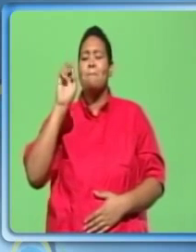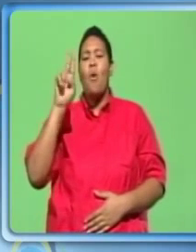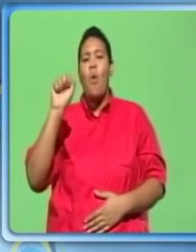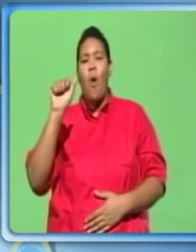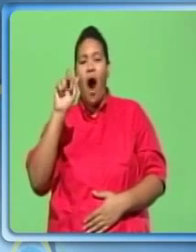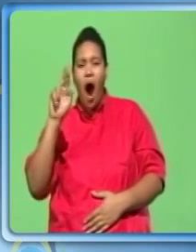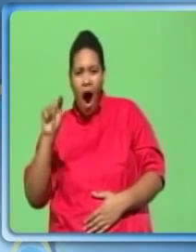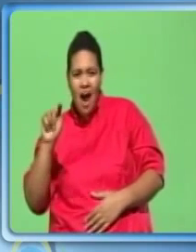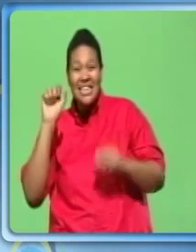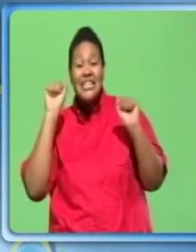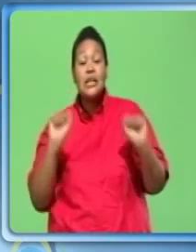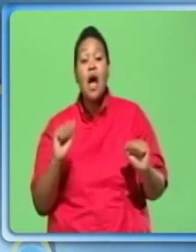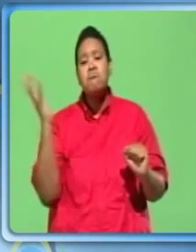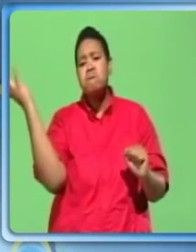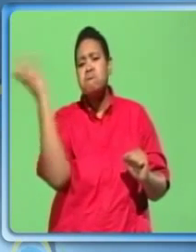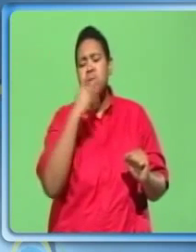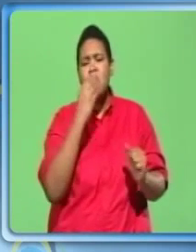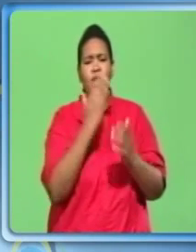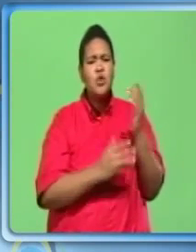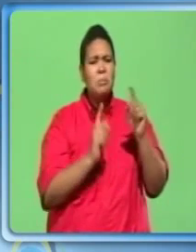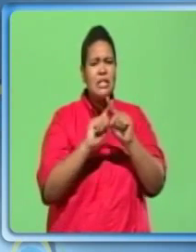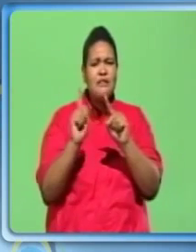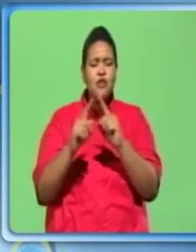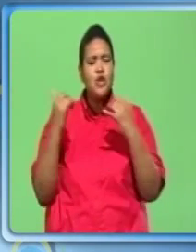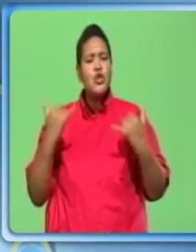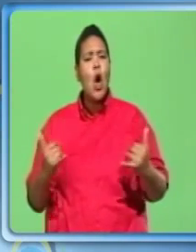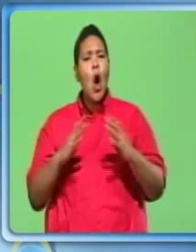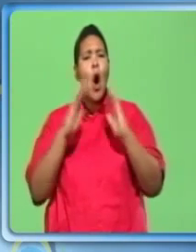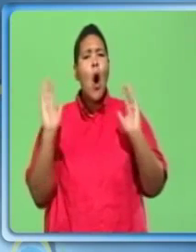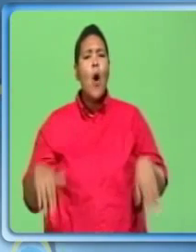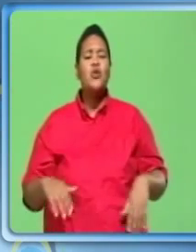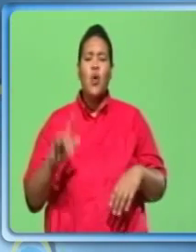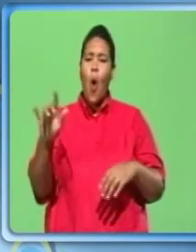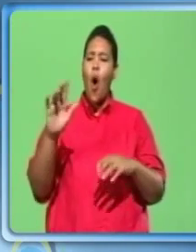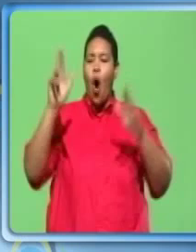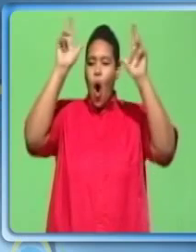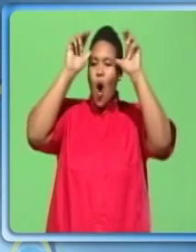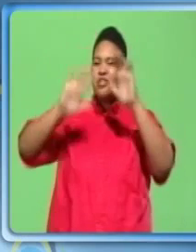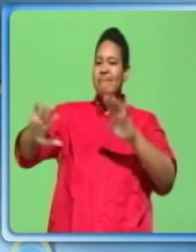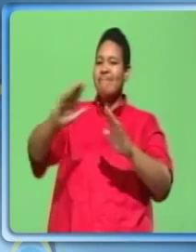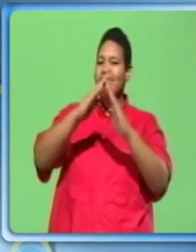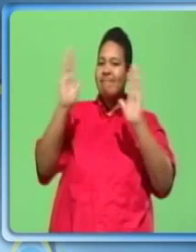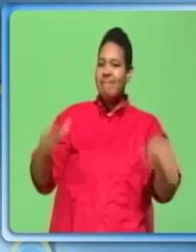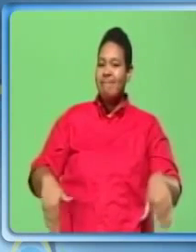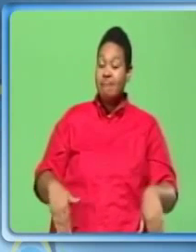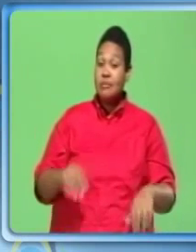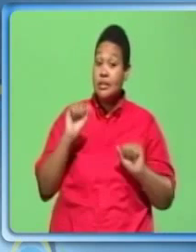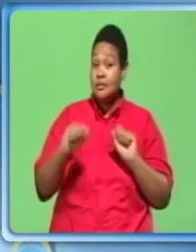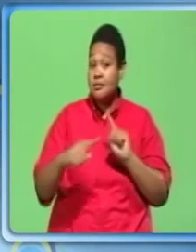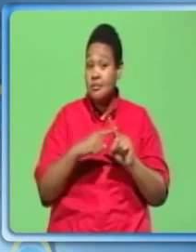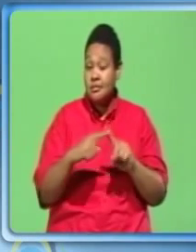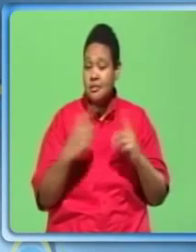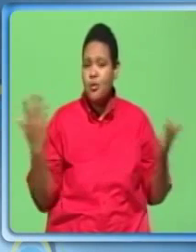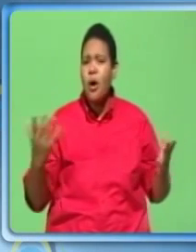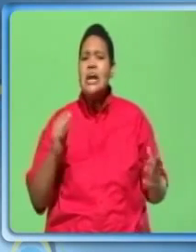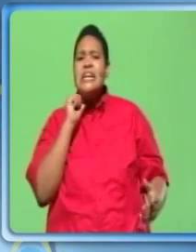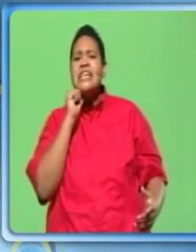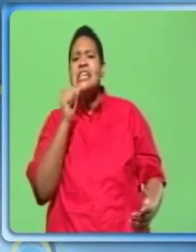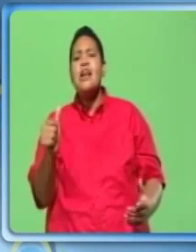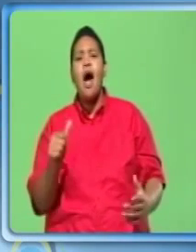May also be attractive on some contemporary or ranch style homes. Advantages, non